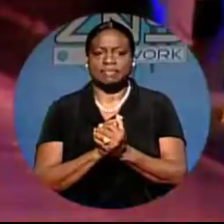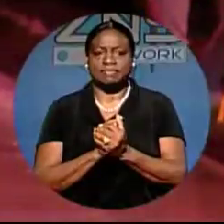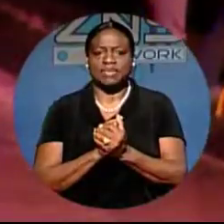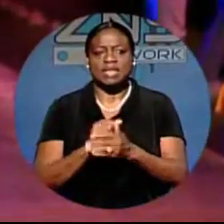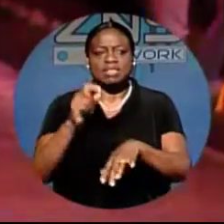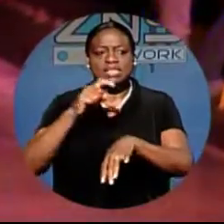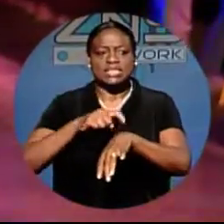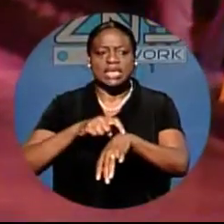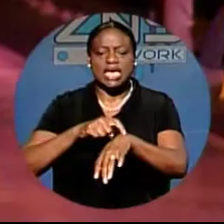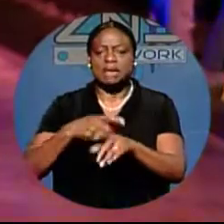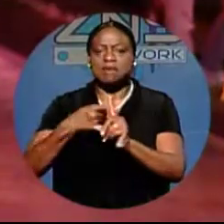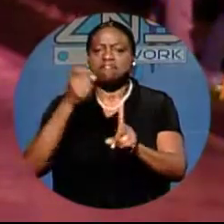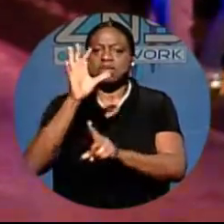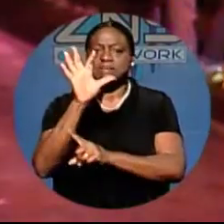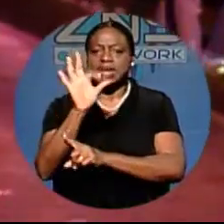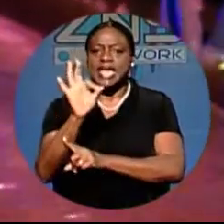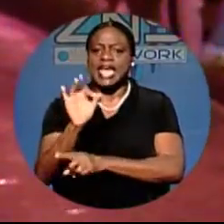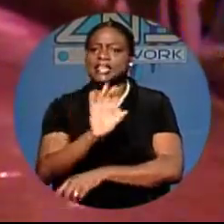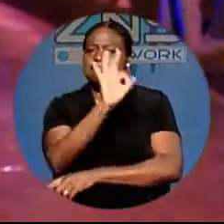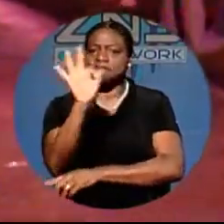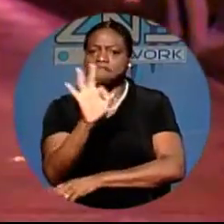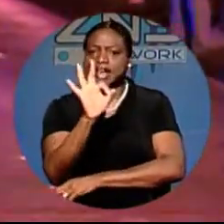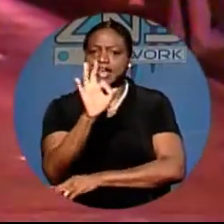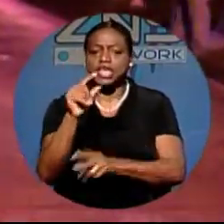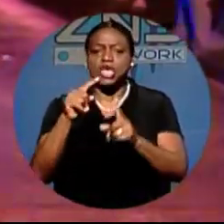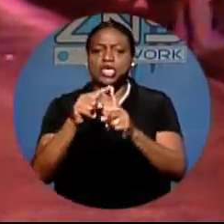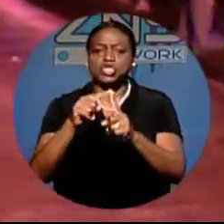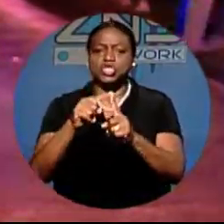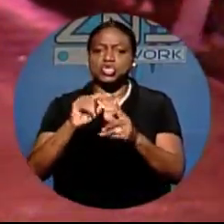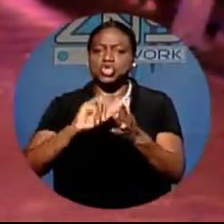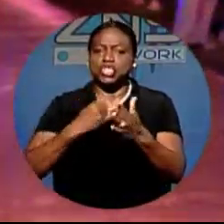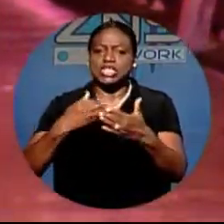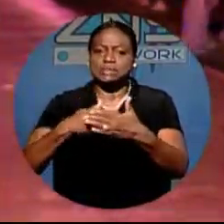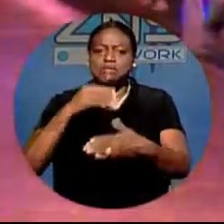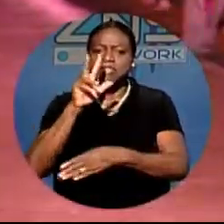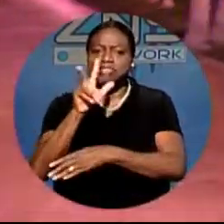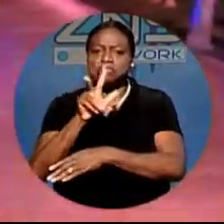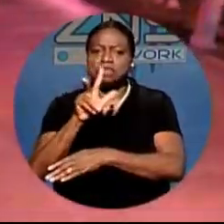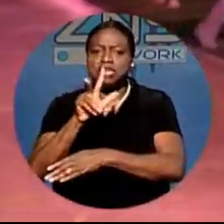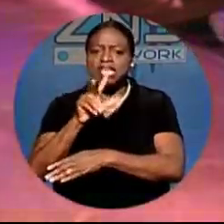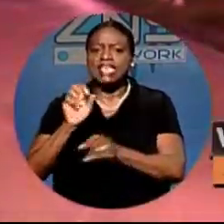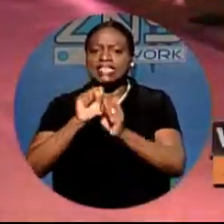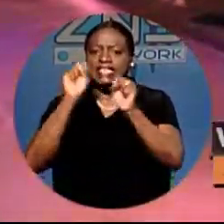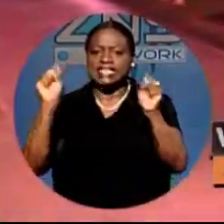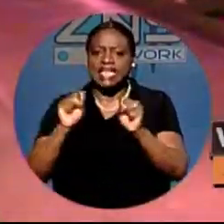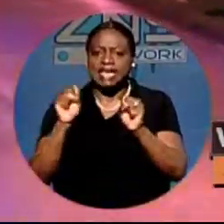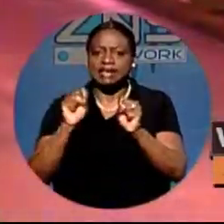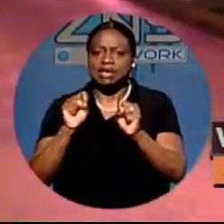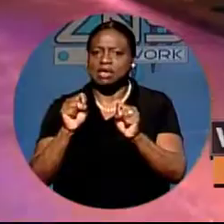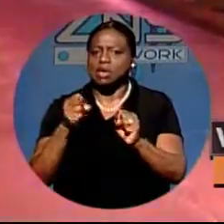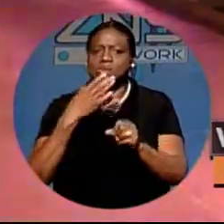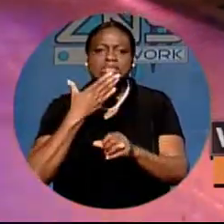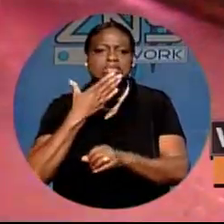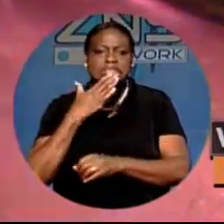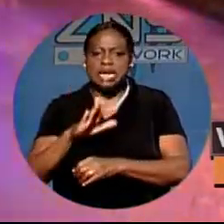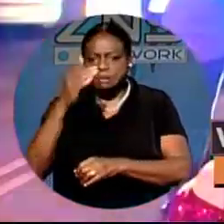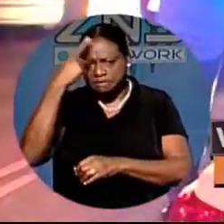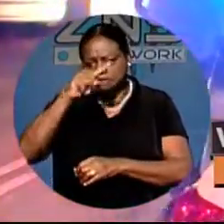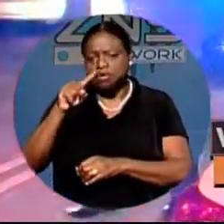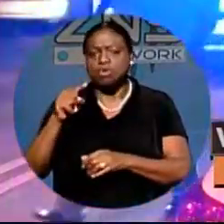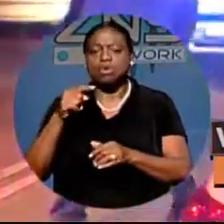period from 9 p.m. Friday to just before 3 o'clock Saturday afternoon proved the deadliest for police to date.